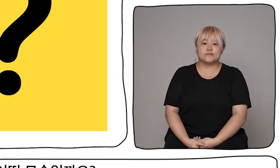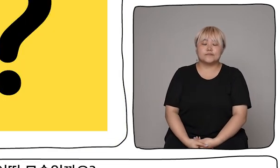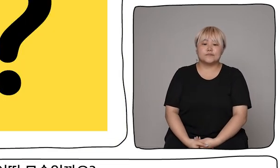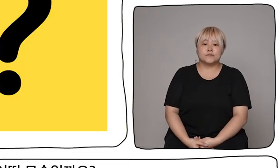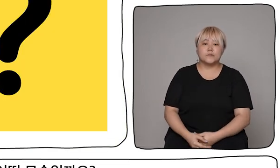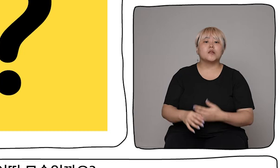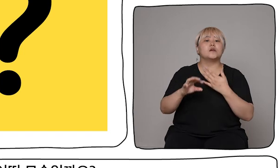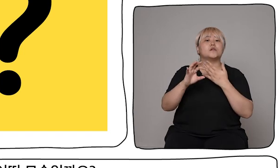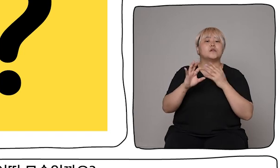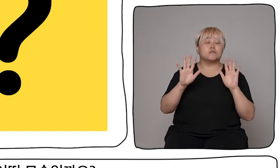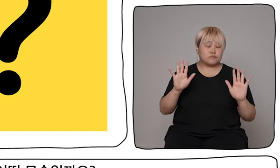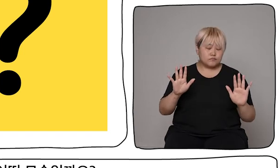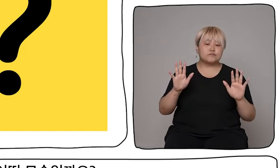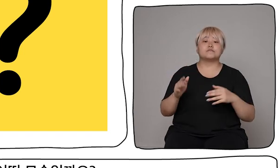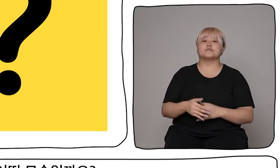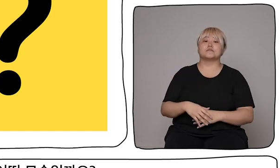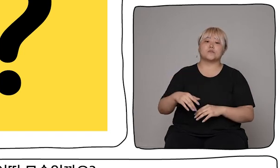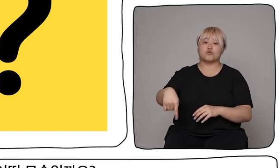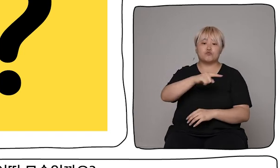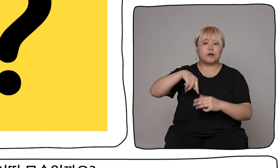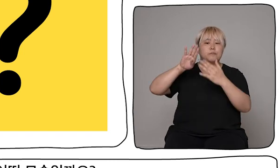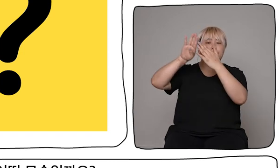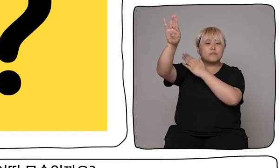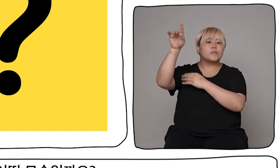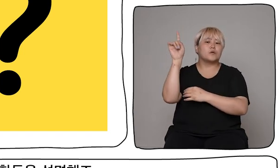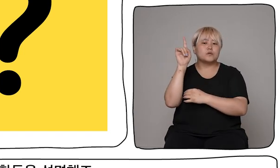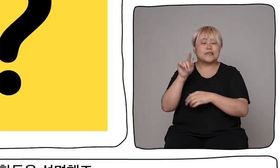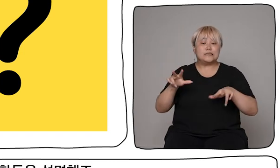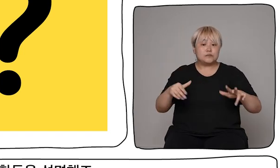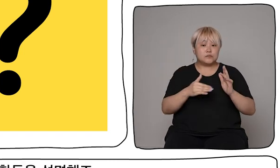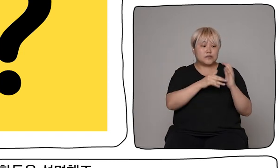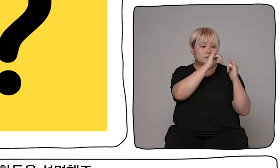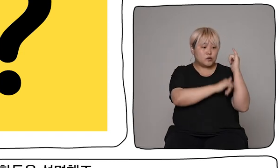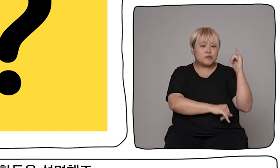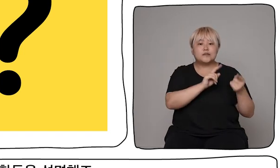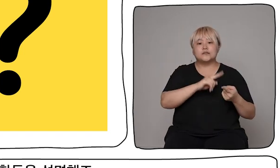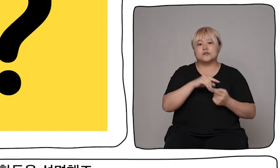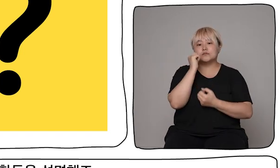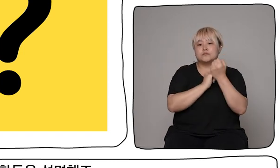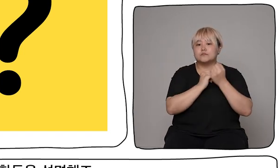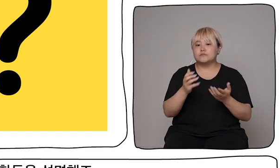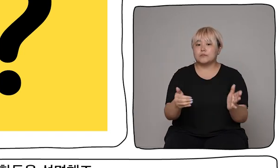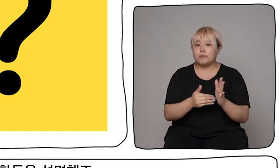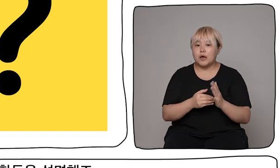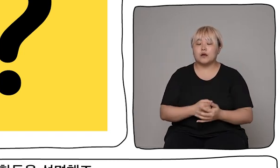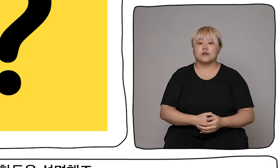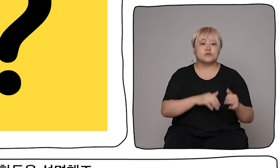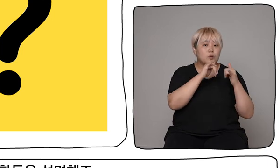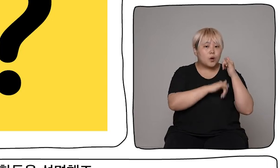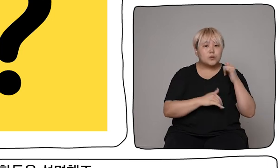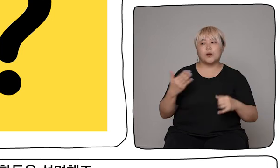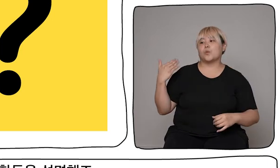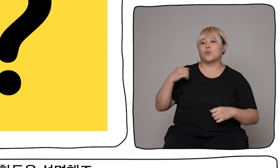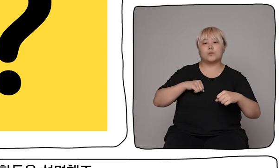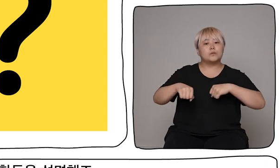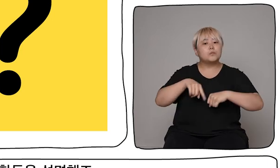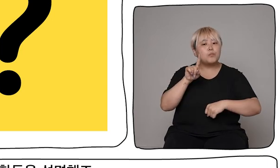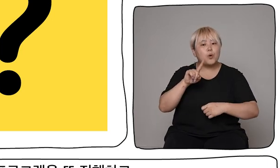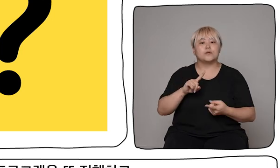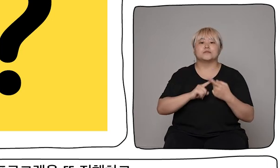So what's the future for Dada? We've talked about what we've done in the past, we've talked about our history and what we've just finished doing, but what are we aiming to do next?